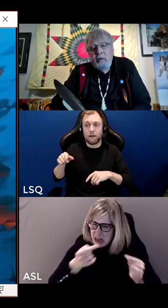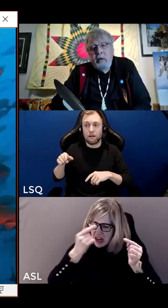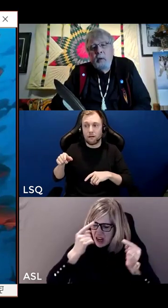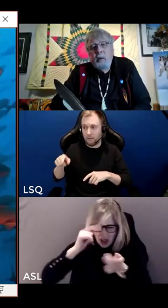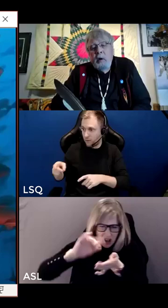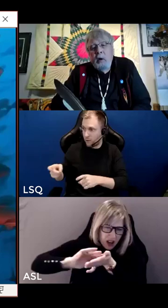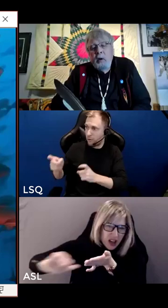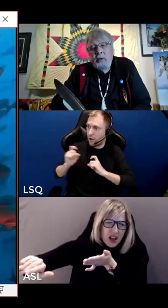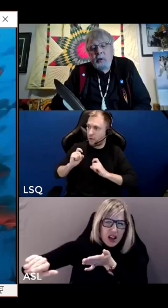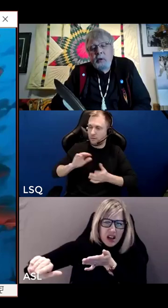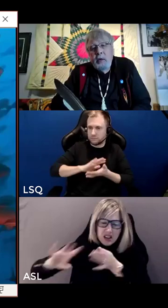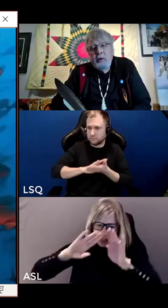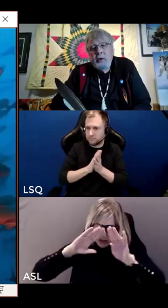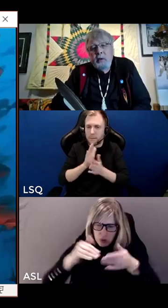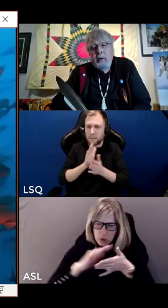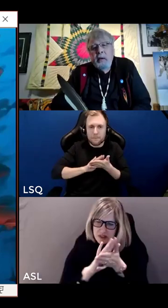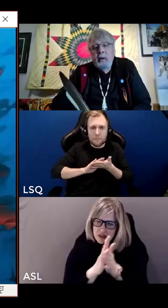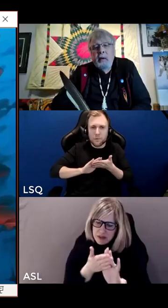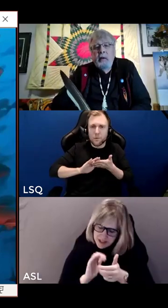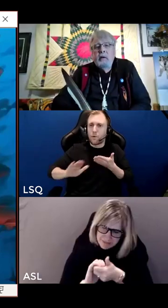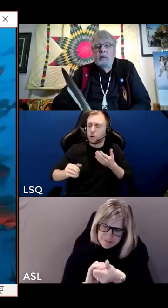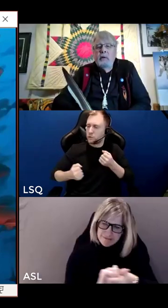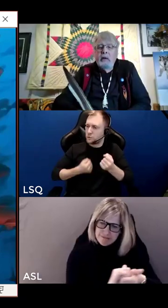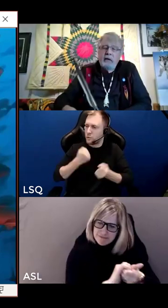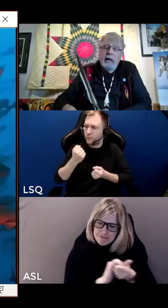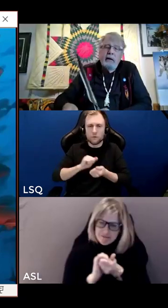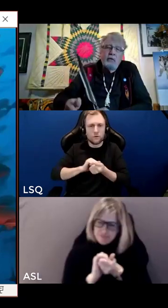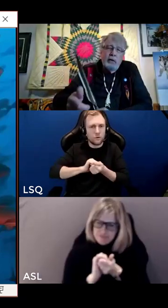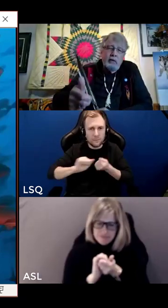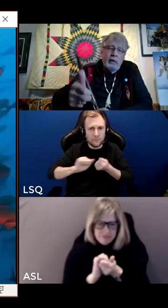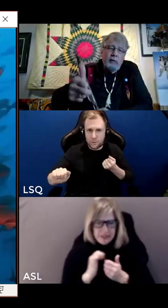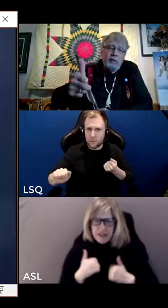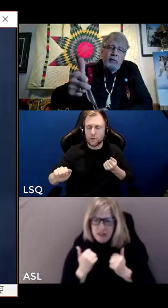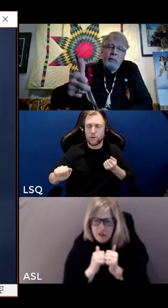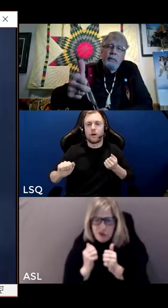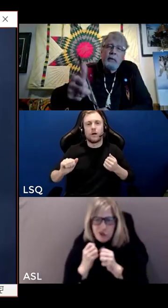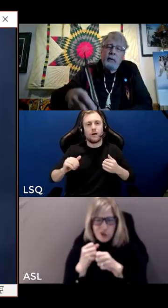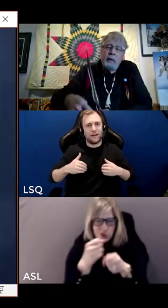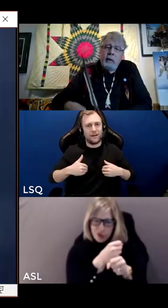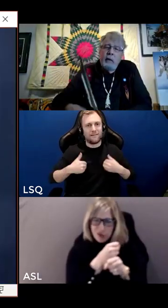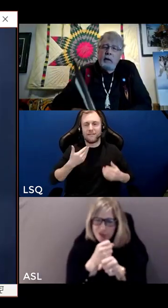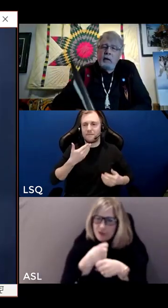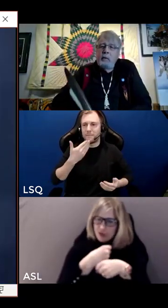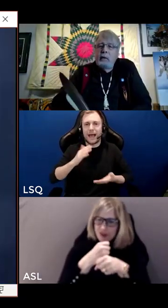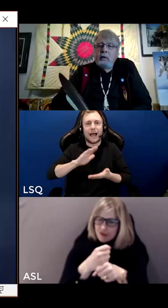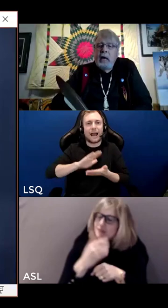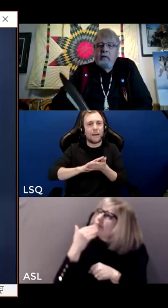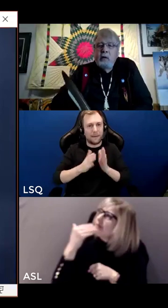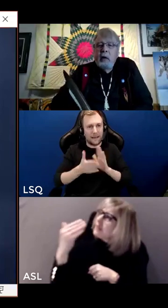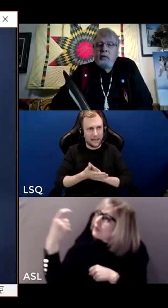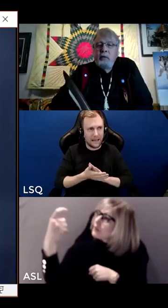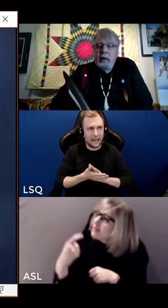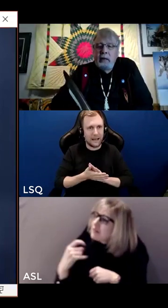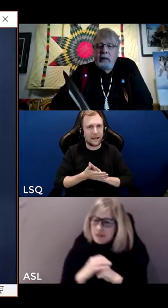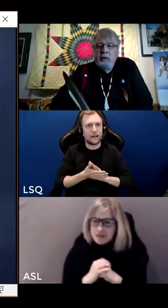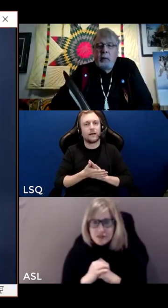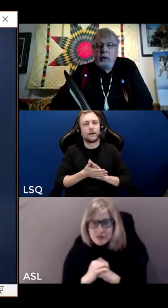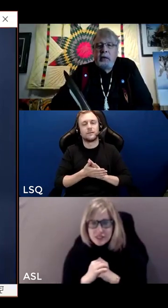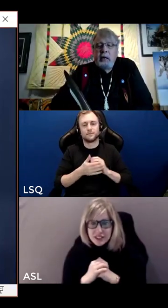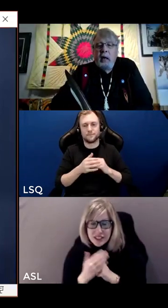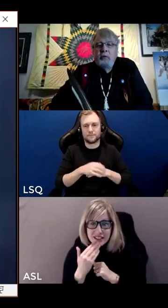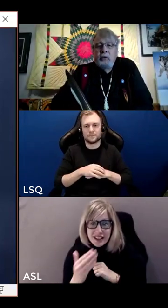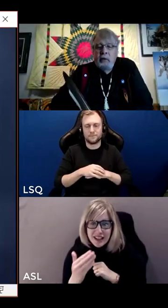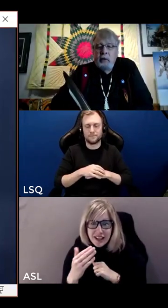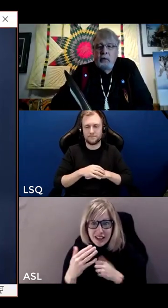in peace this day with all of your creation. We give thanks for these gifts. We give thanks creator for the healing